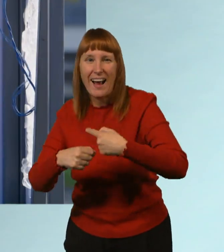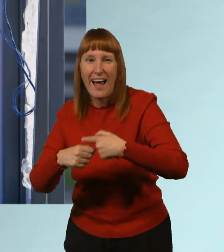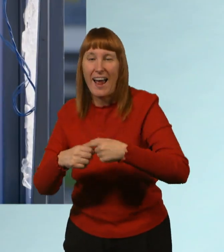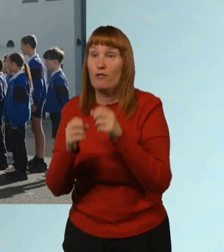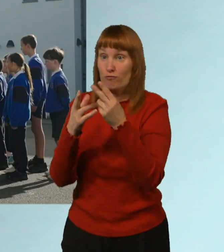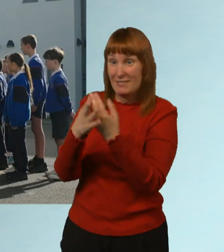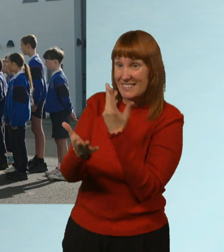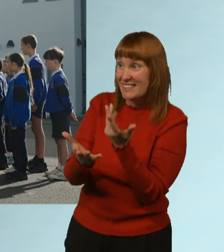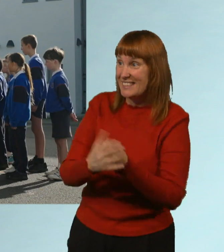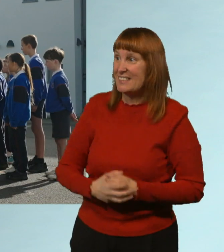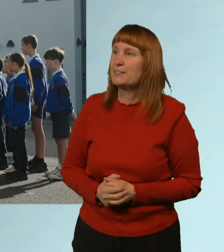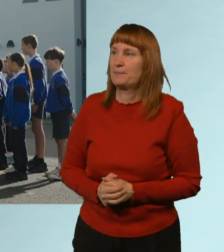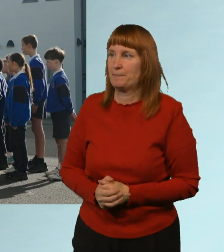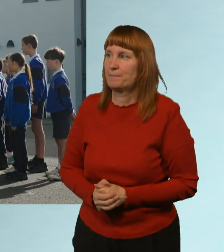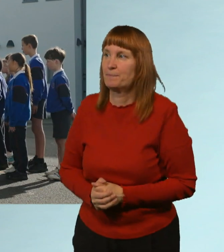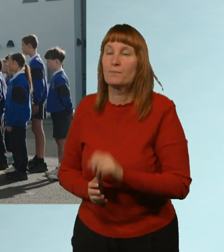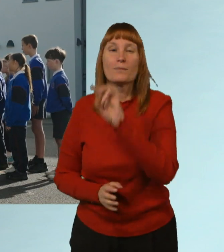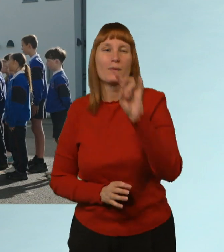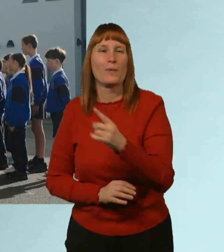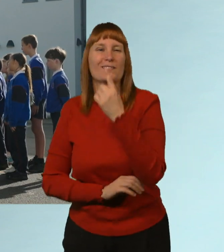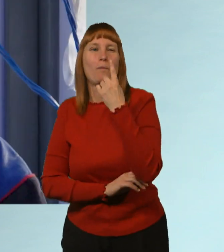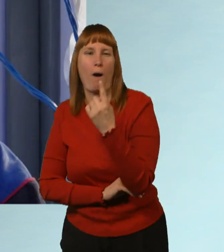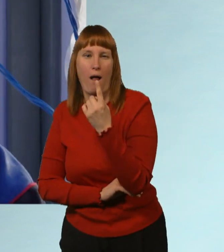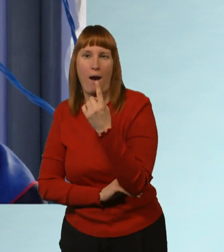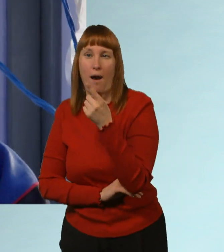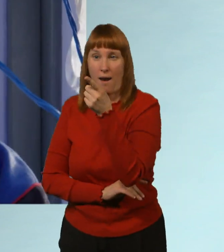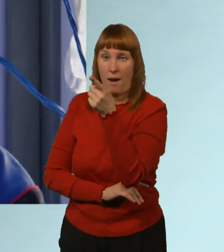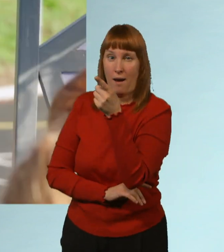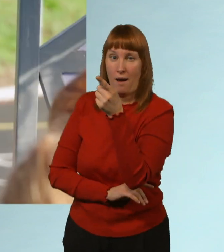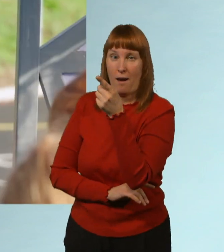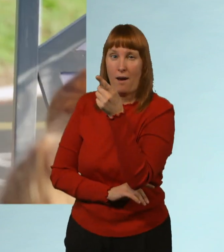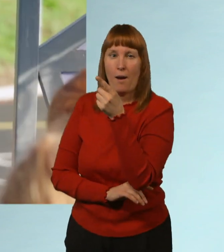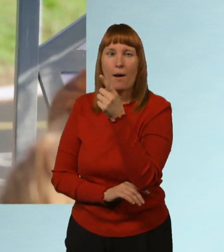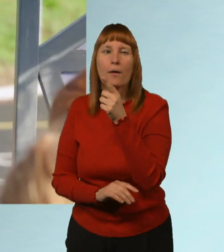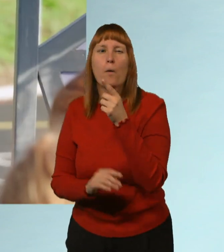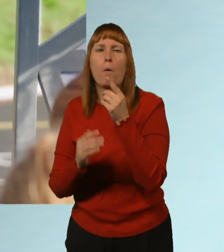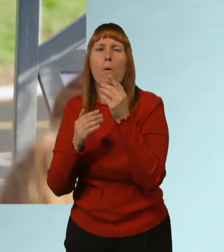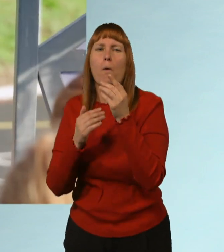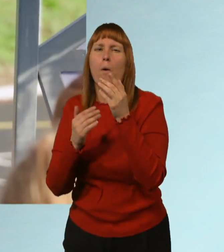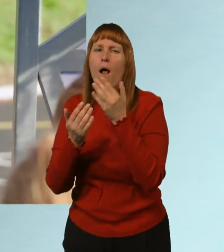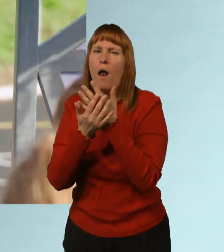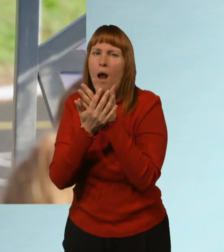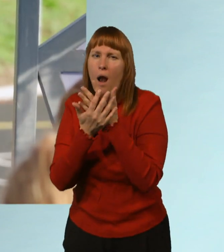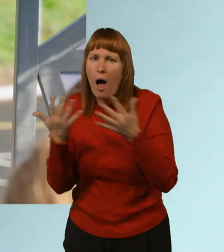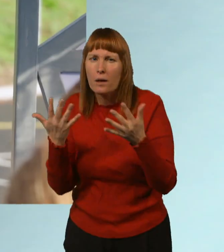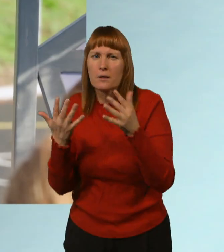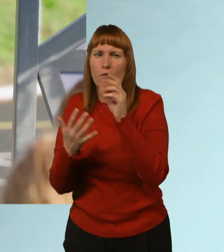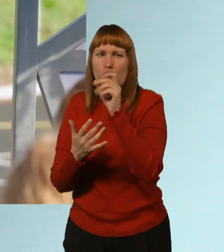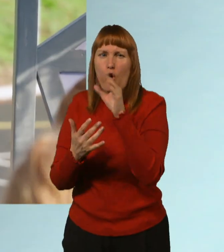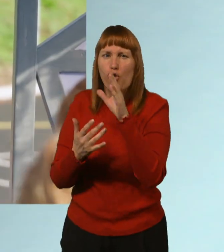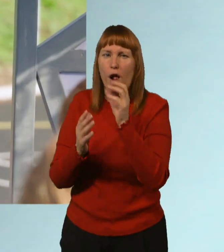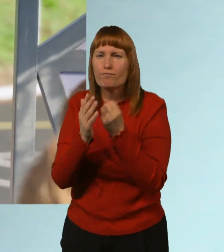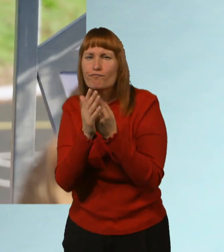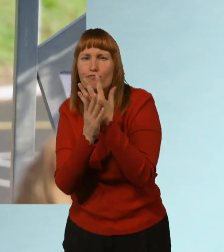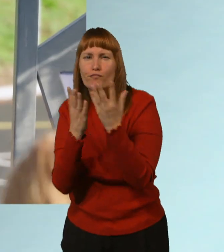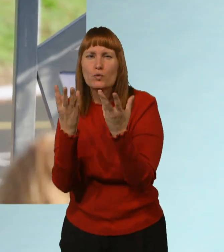Yes! OK, question one. Tara, when lots of coral grows together, it's called